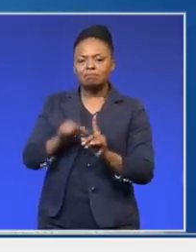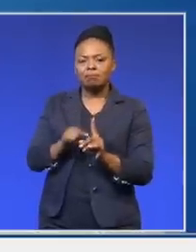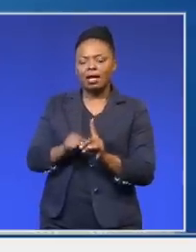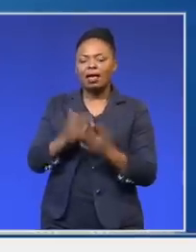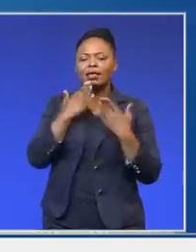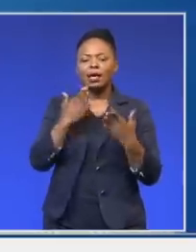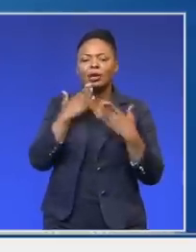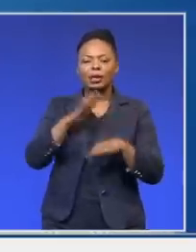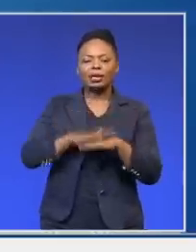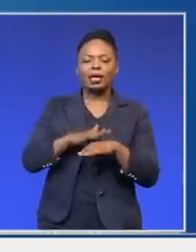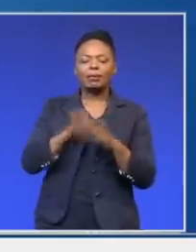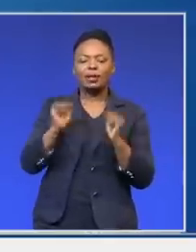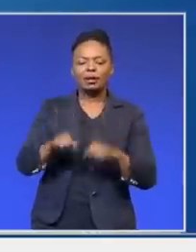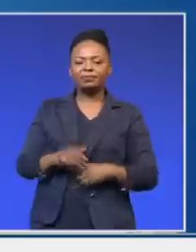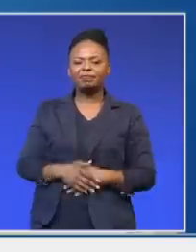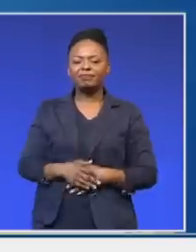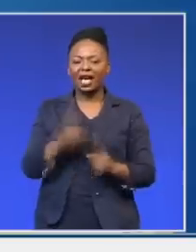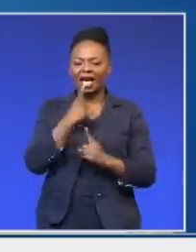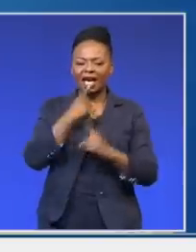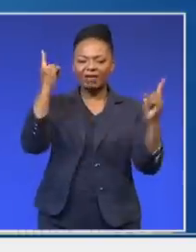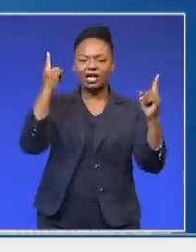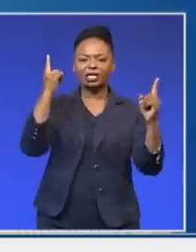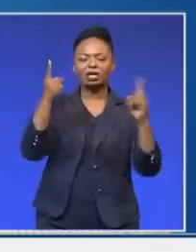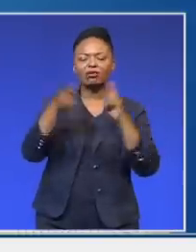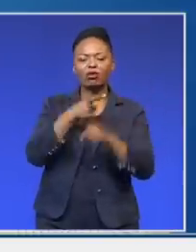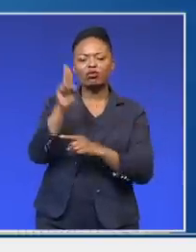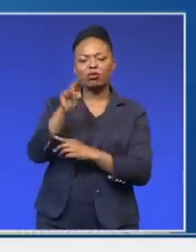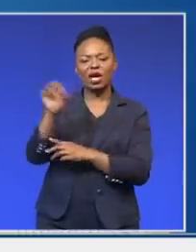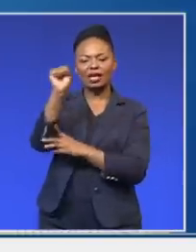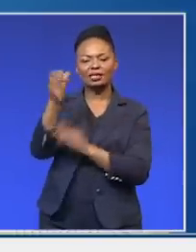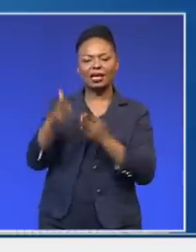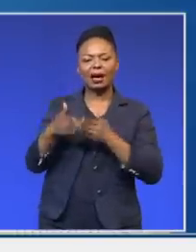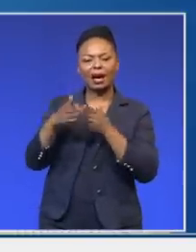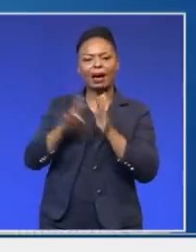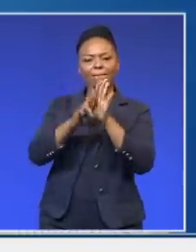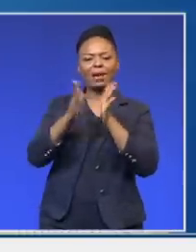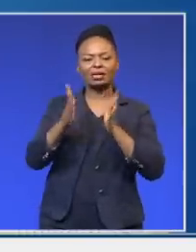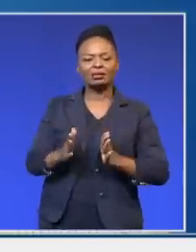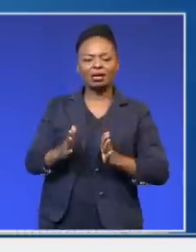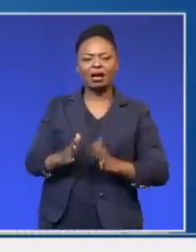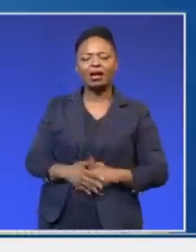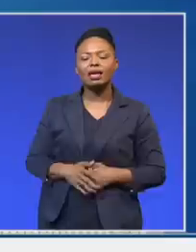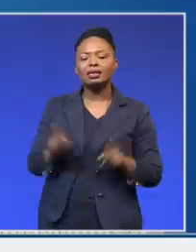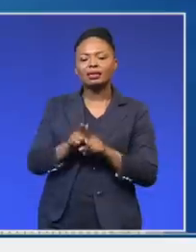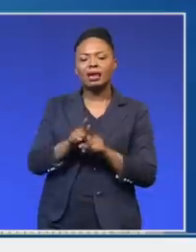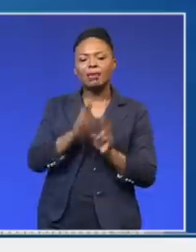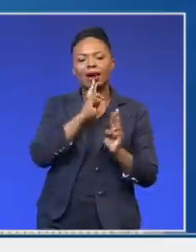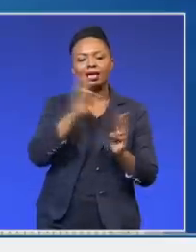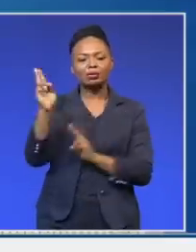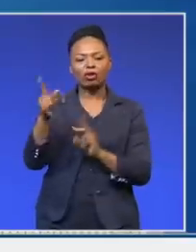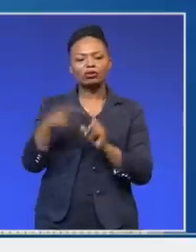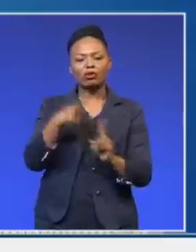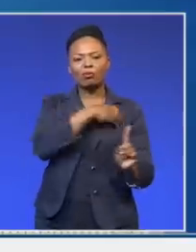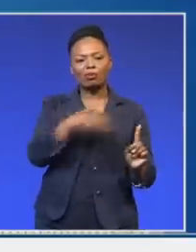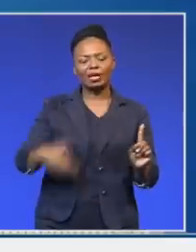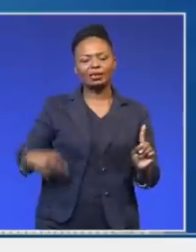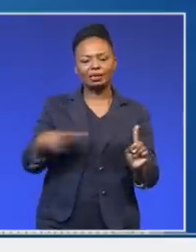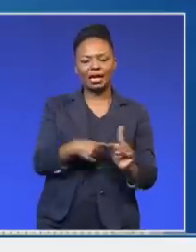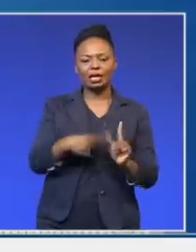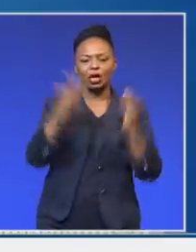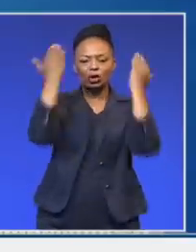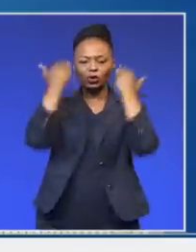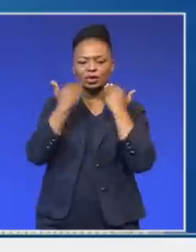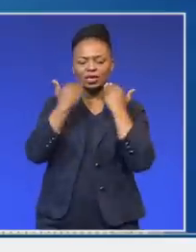What do you make of the revelations coming from the U.S. Ambassador and also looking at the response from the presidency that a judicial inquiry